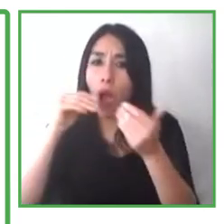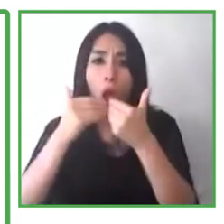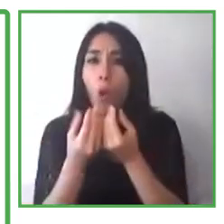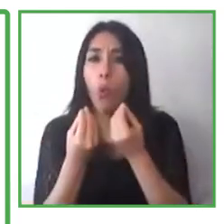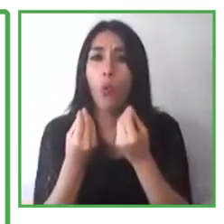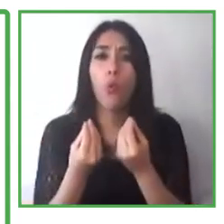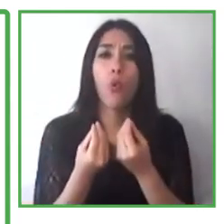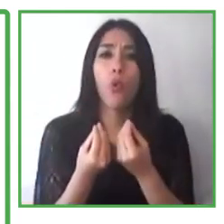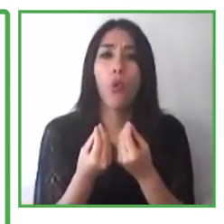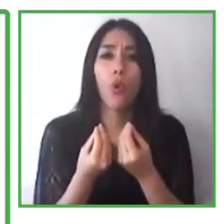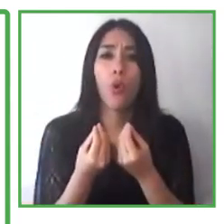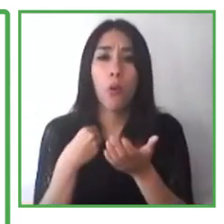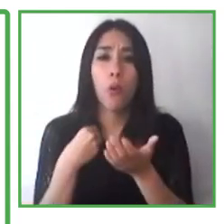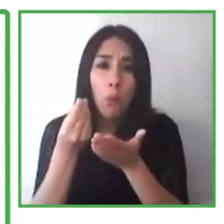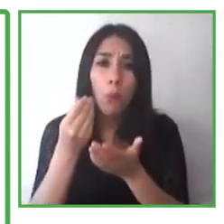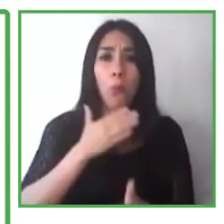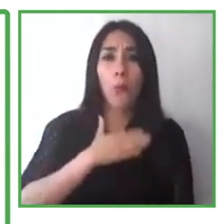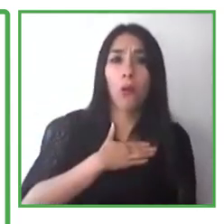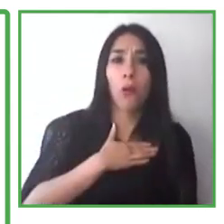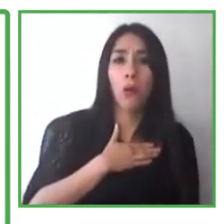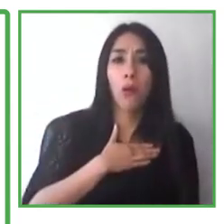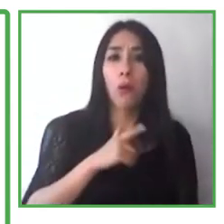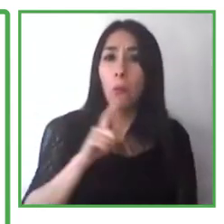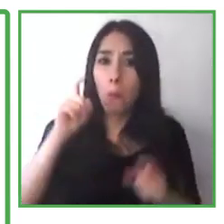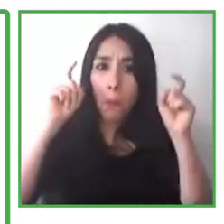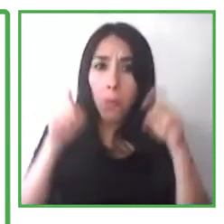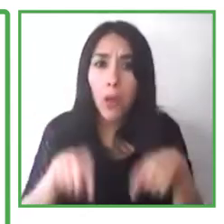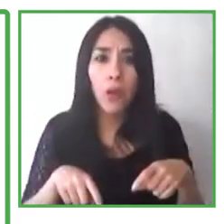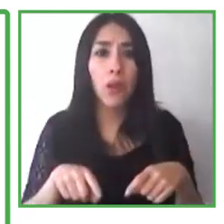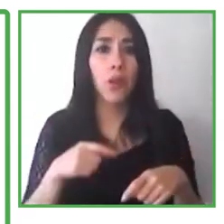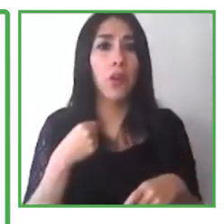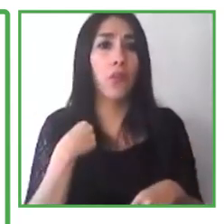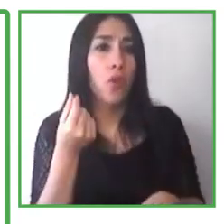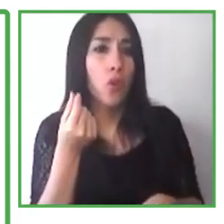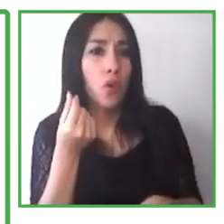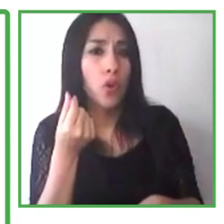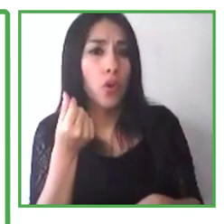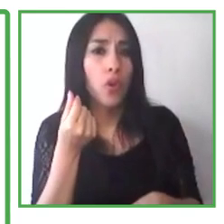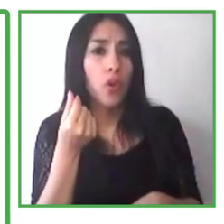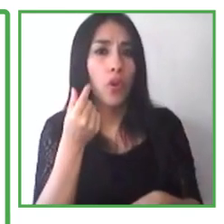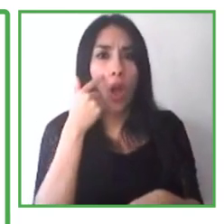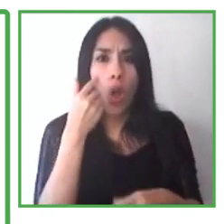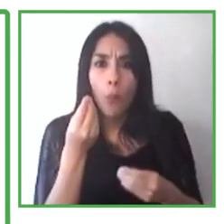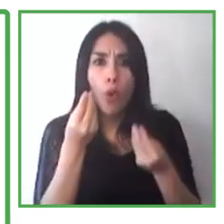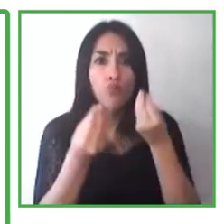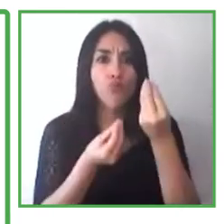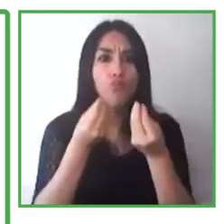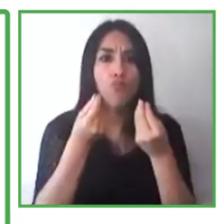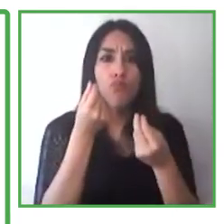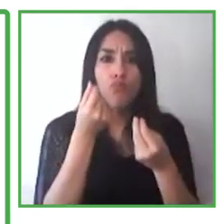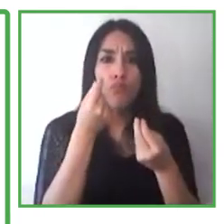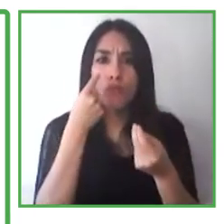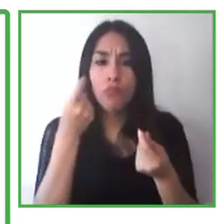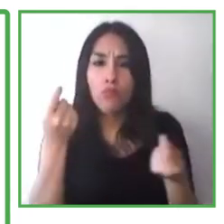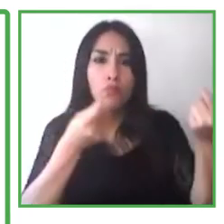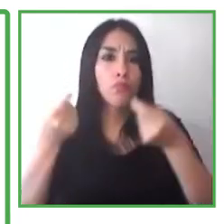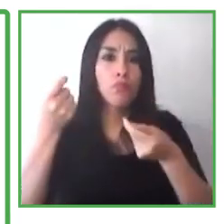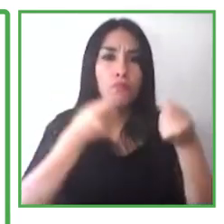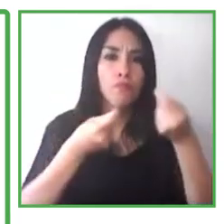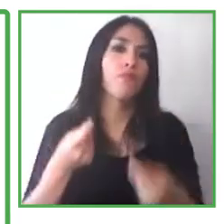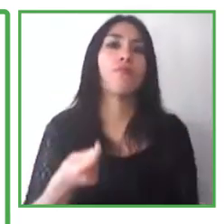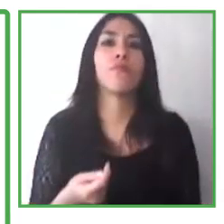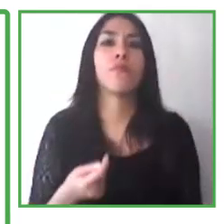all the costs associated to the provision of this accommodation will be charged on a central budget.